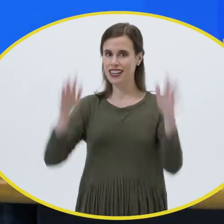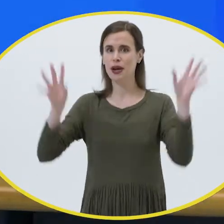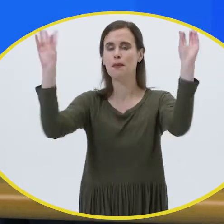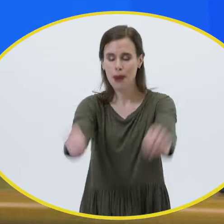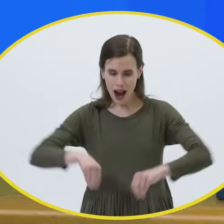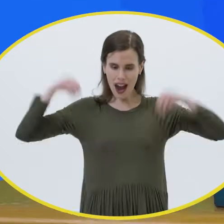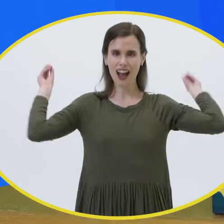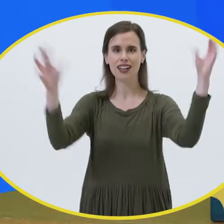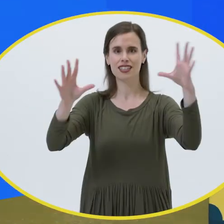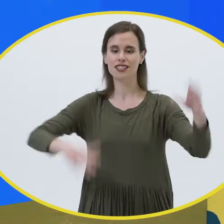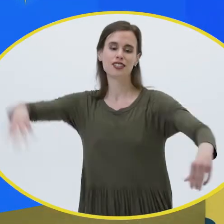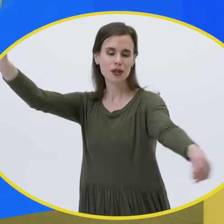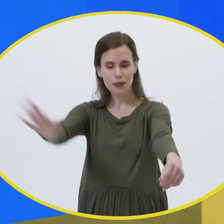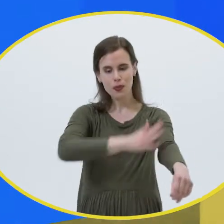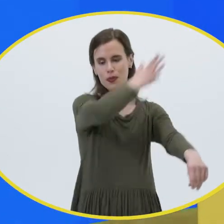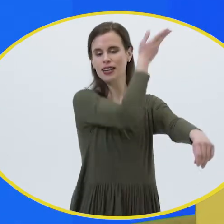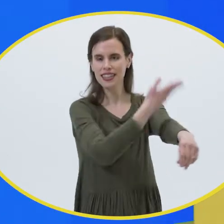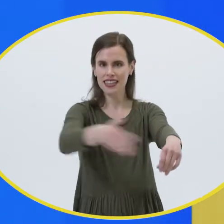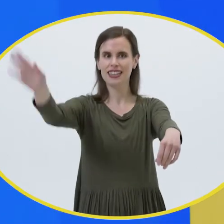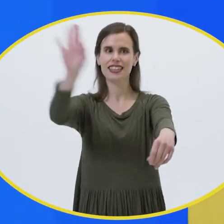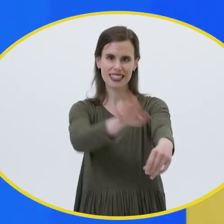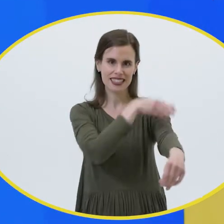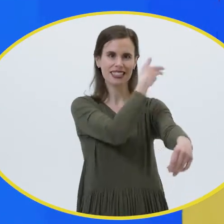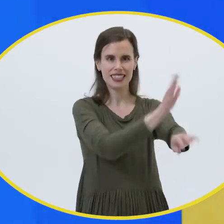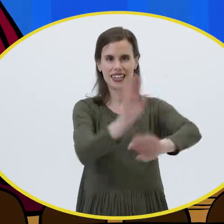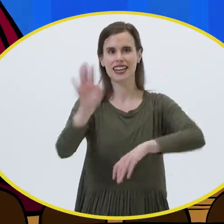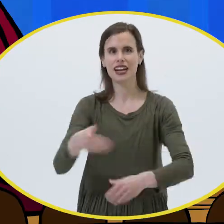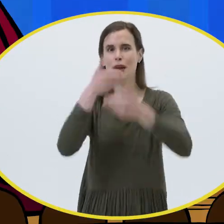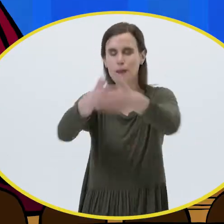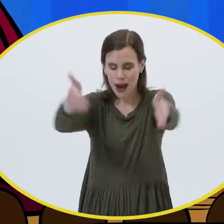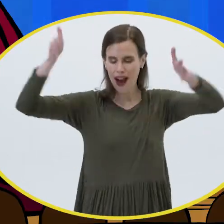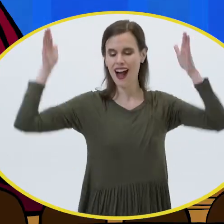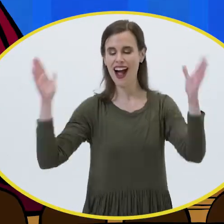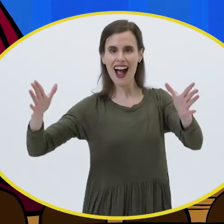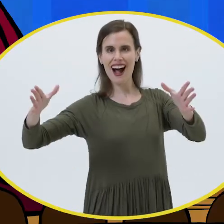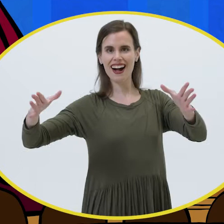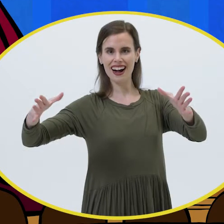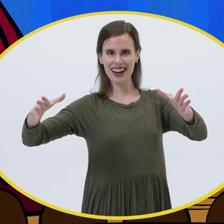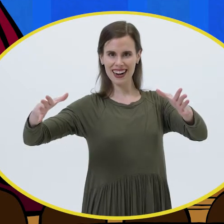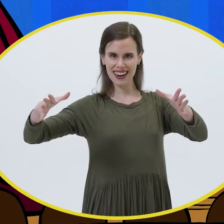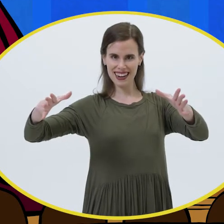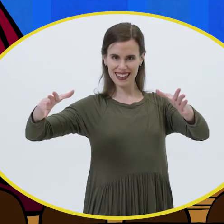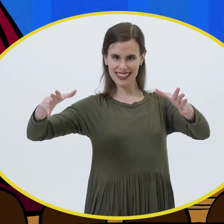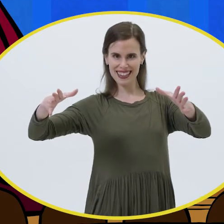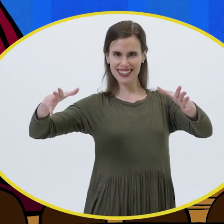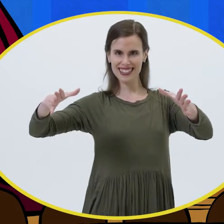Magical Music Box